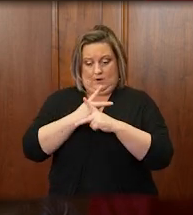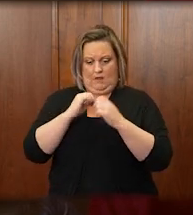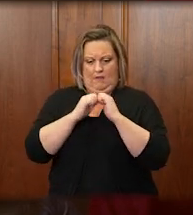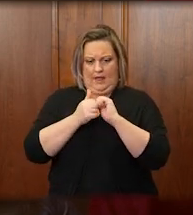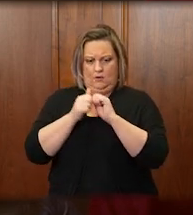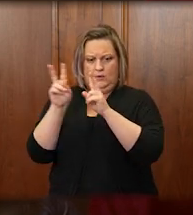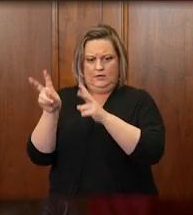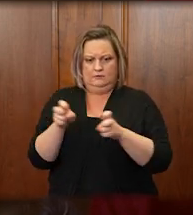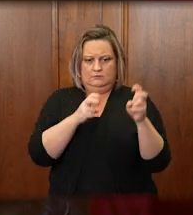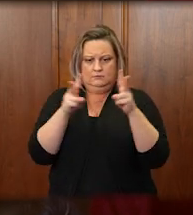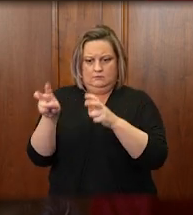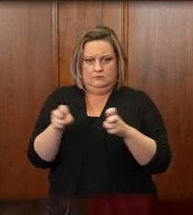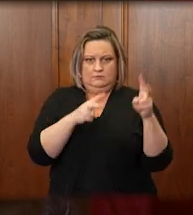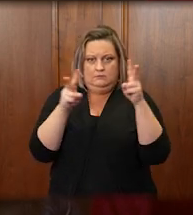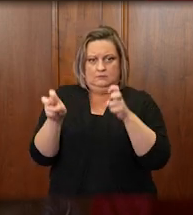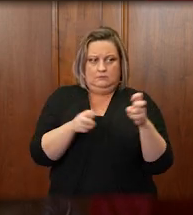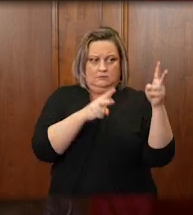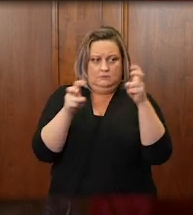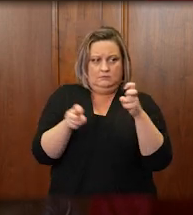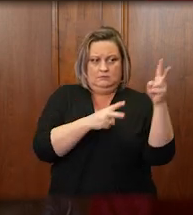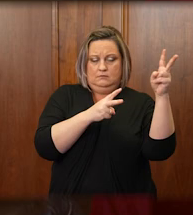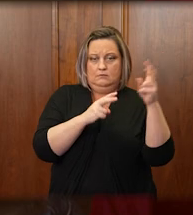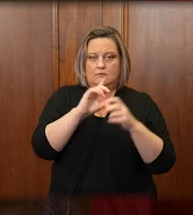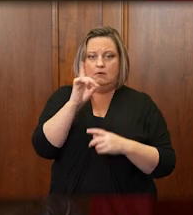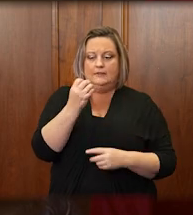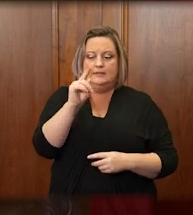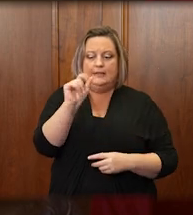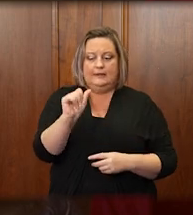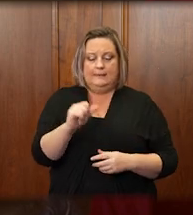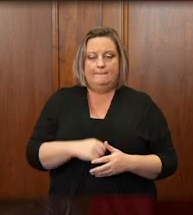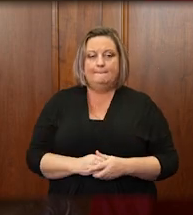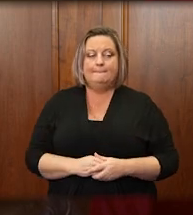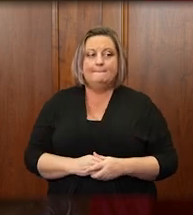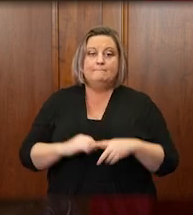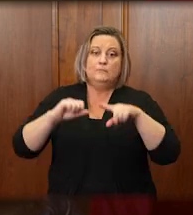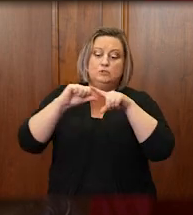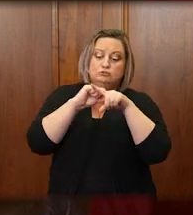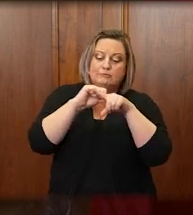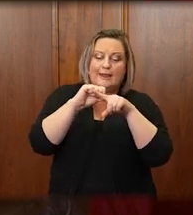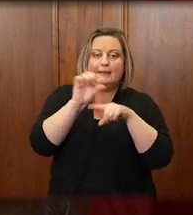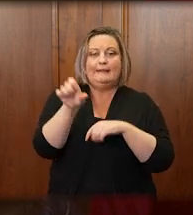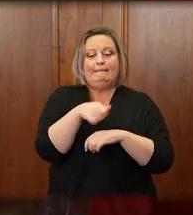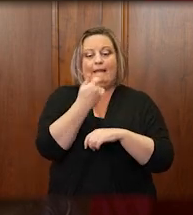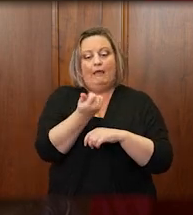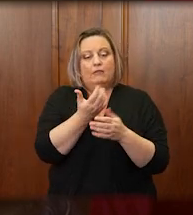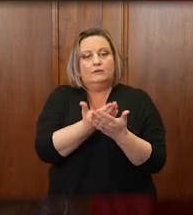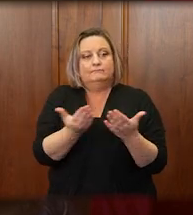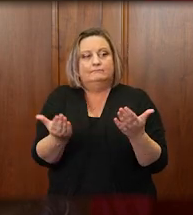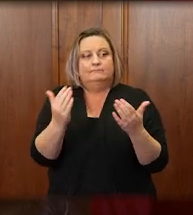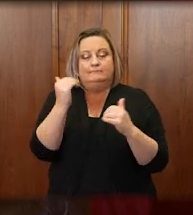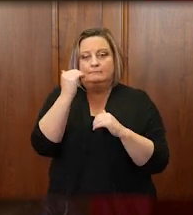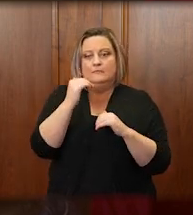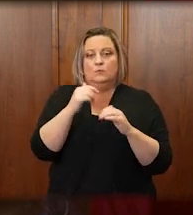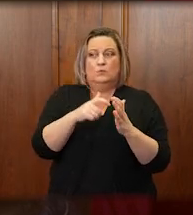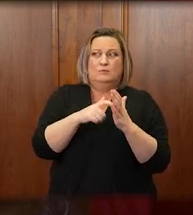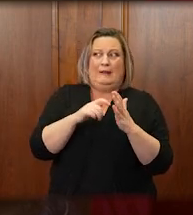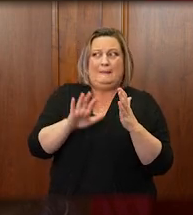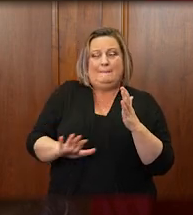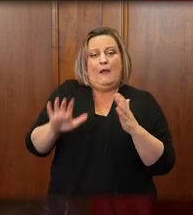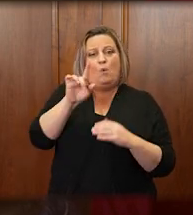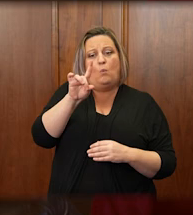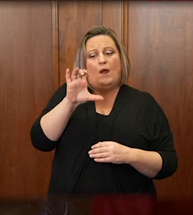system, which is called Full Court Enterprise. Training and other activities amounted to about 100 man hours